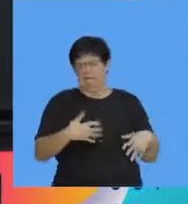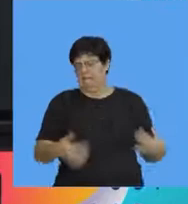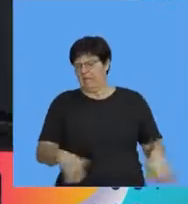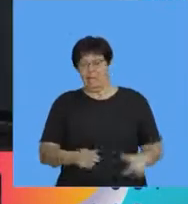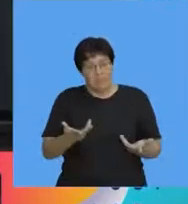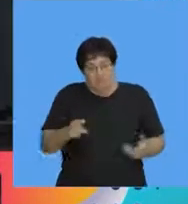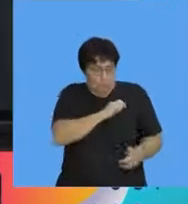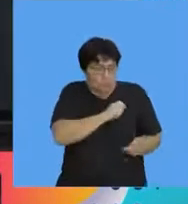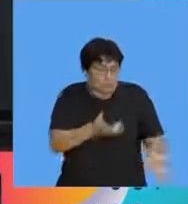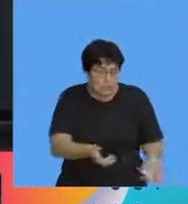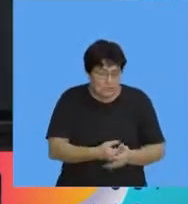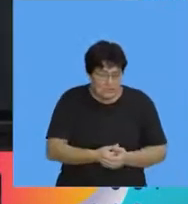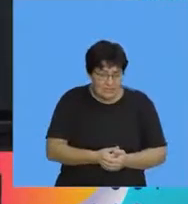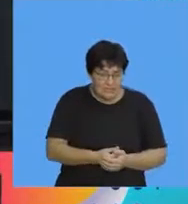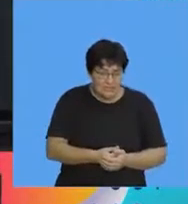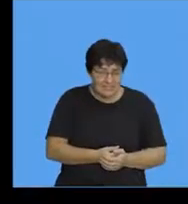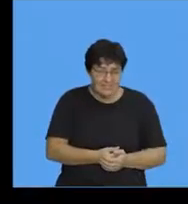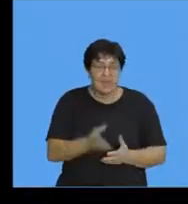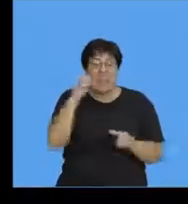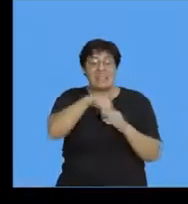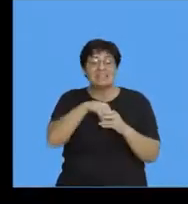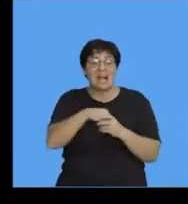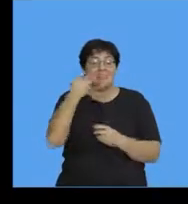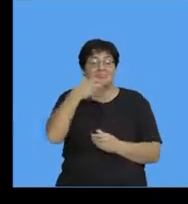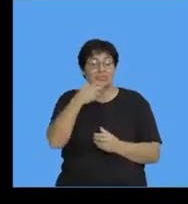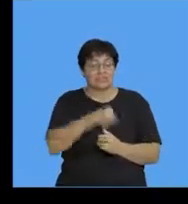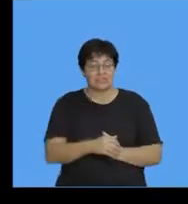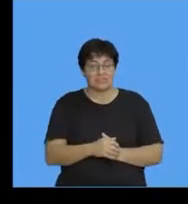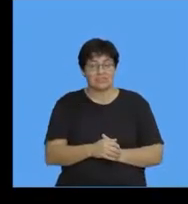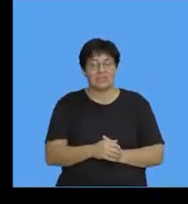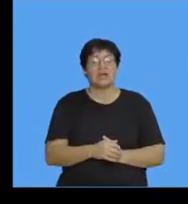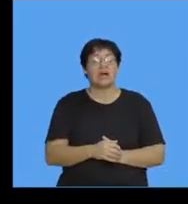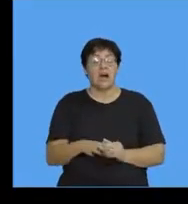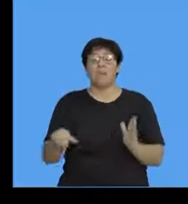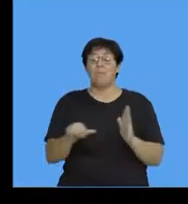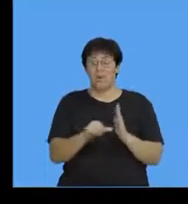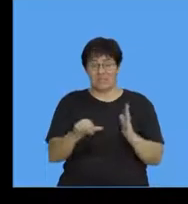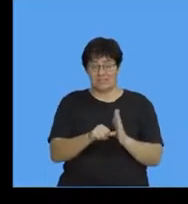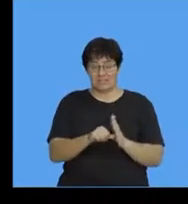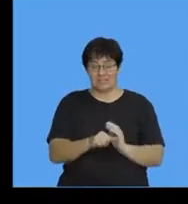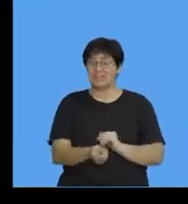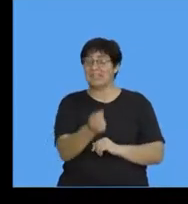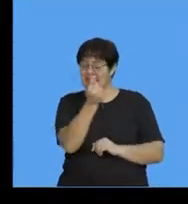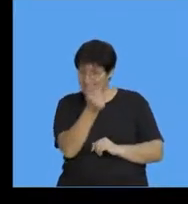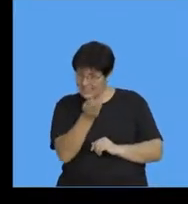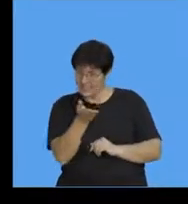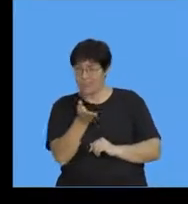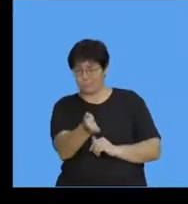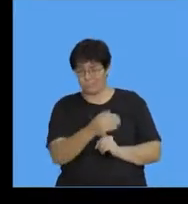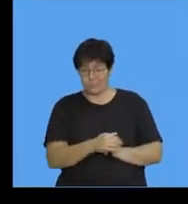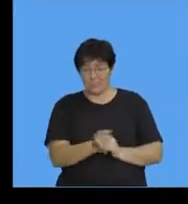right but that's what it is and what's inside the fruit very important seeds